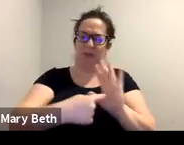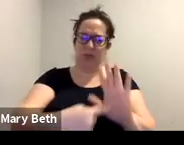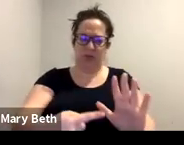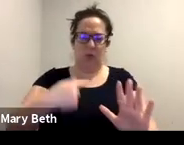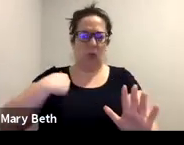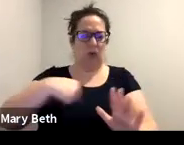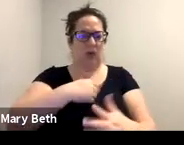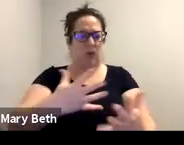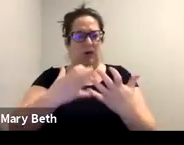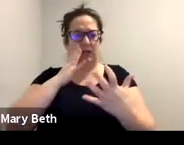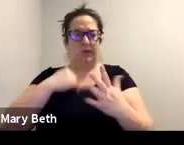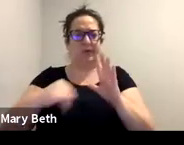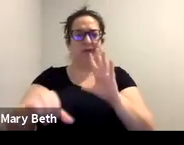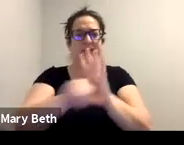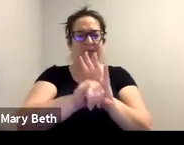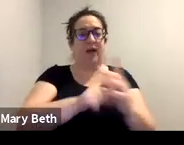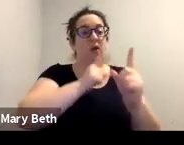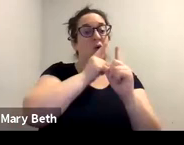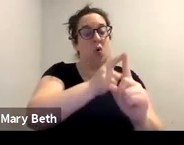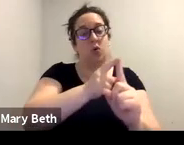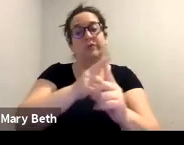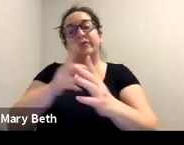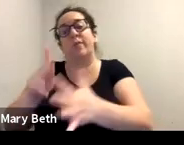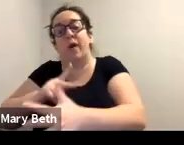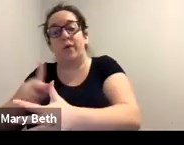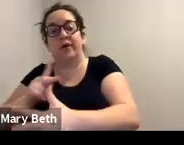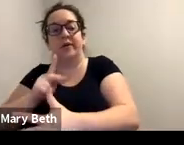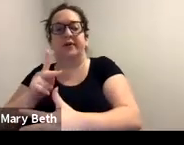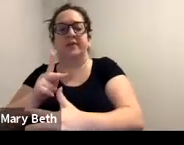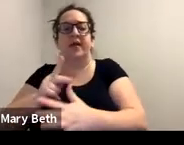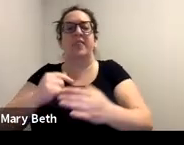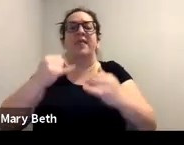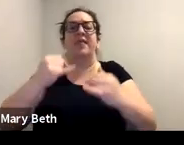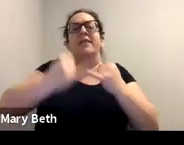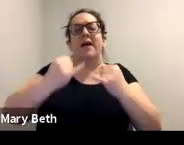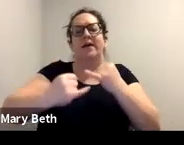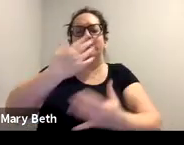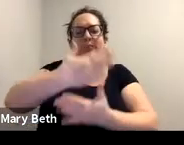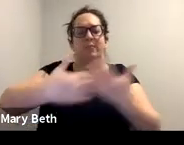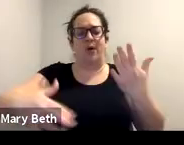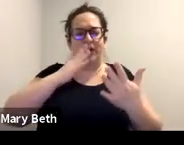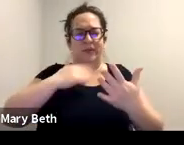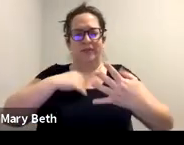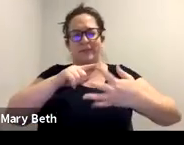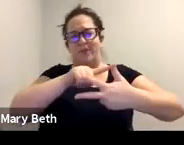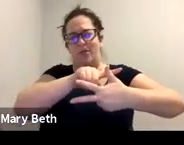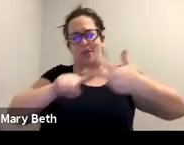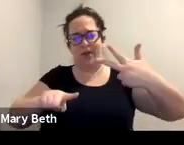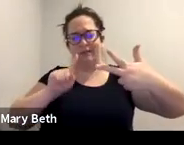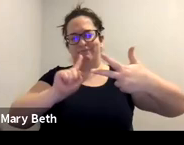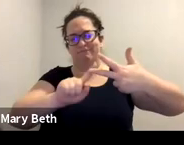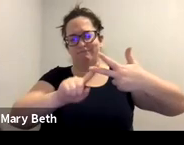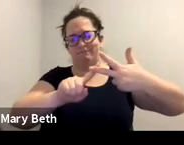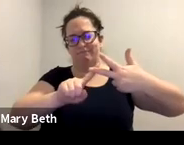priorities. And the last part of being holistic is the multi-disciplinary approach. Um, always the team